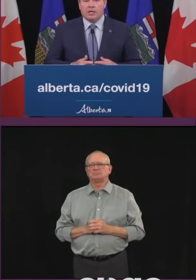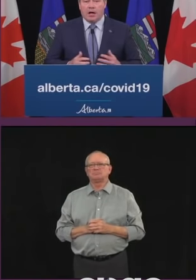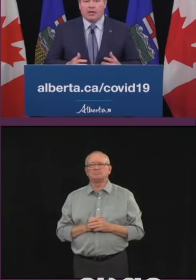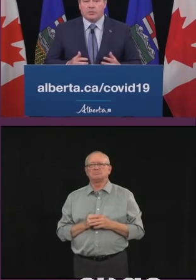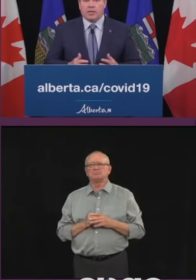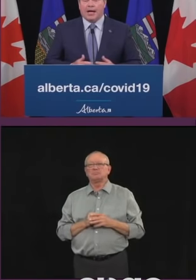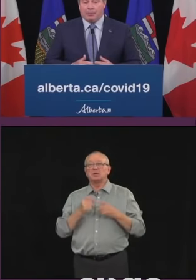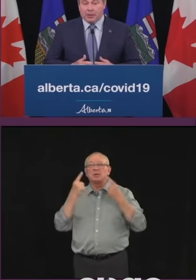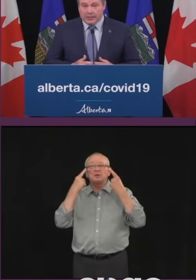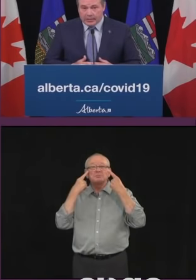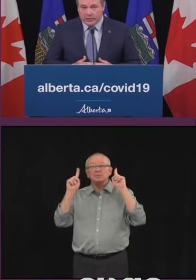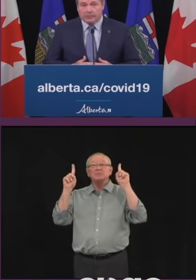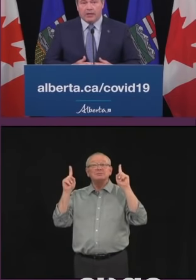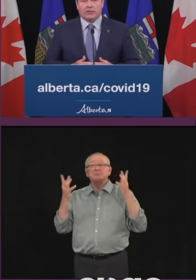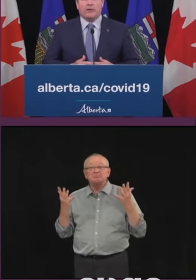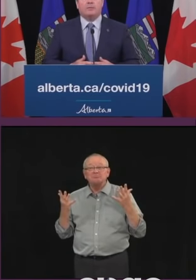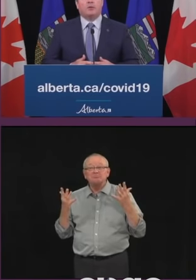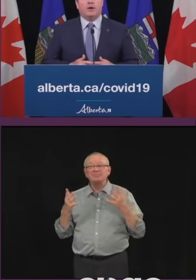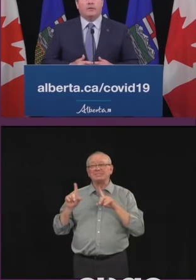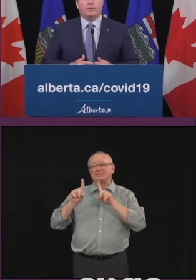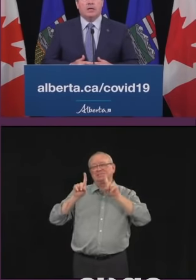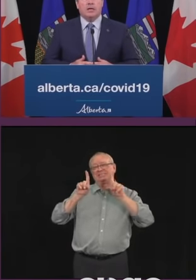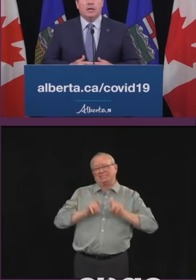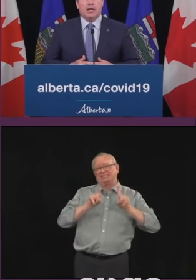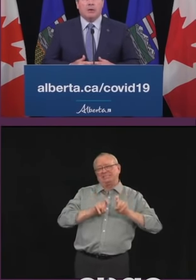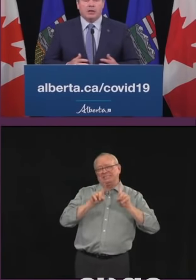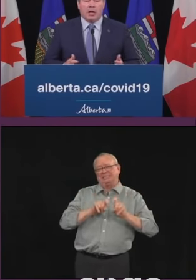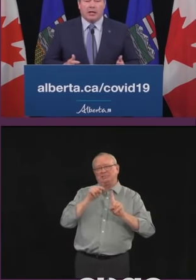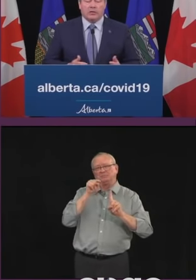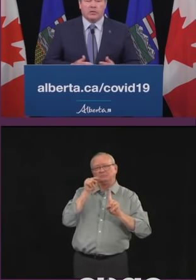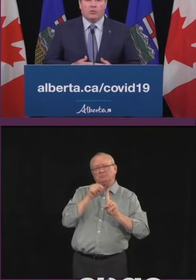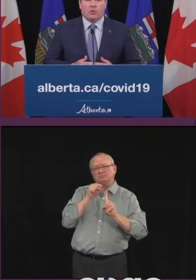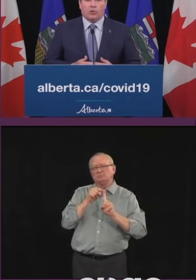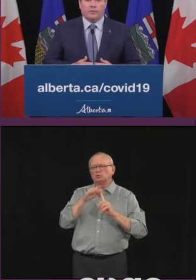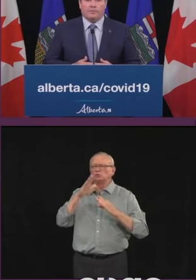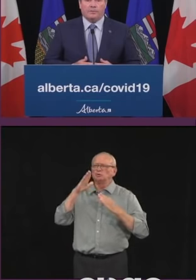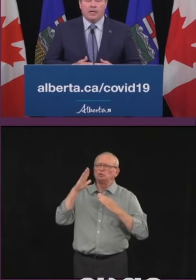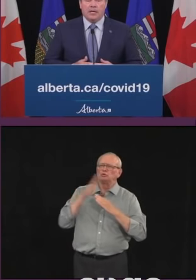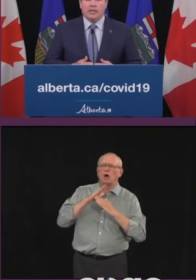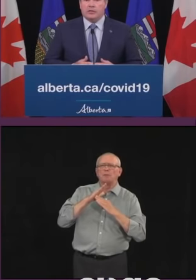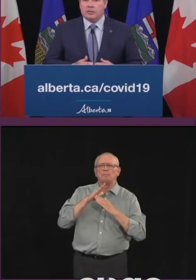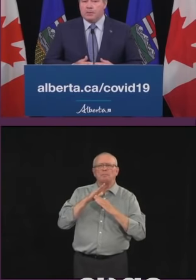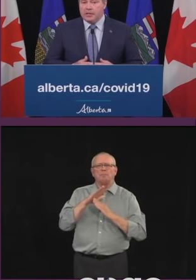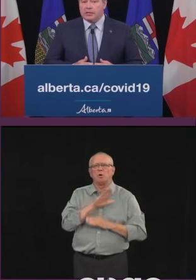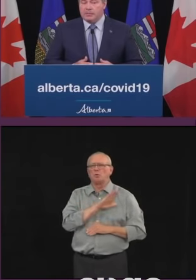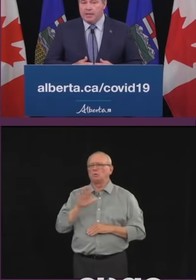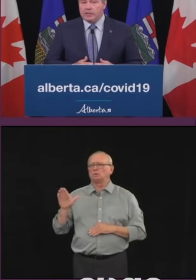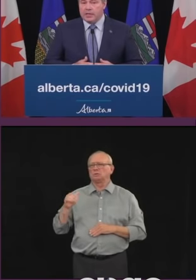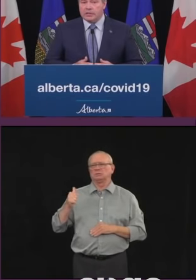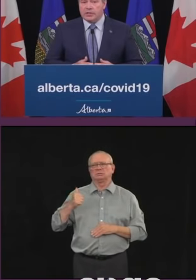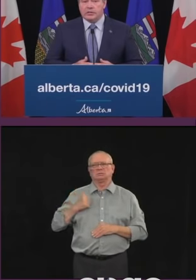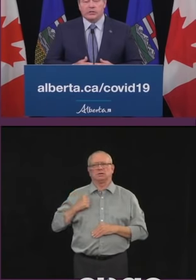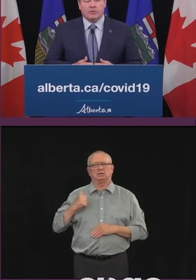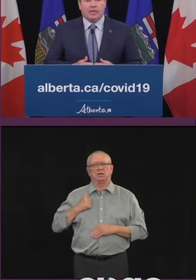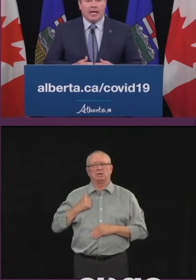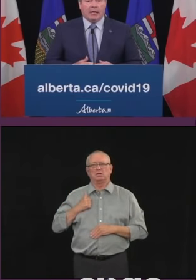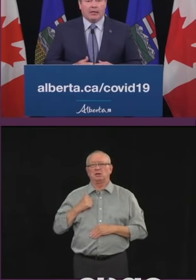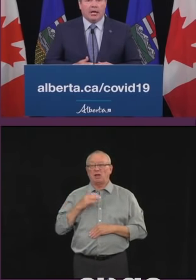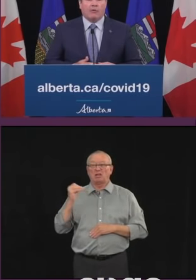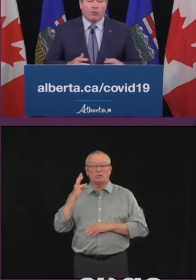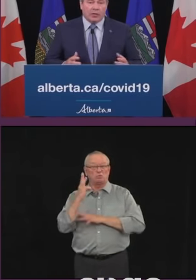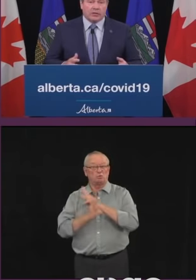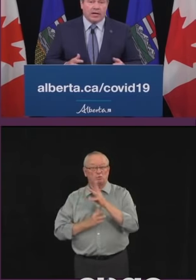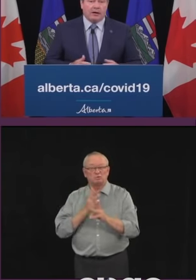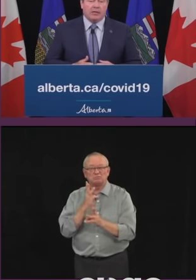was the highest per capita testing rates of any province and among the highest in the world. It's the biggest and best testing system in